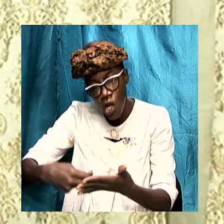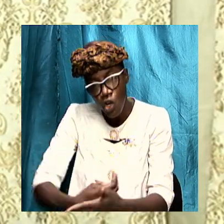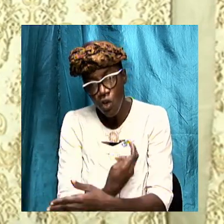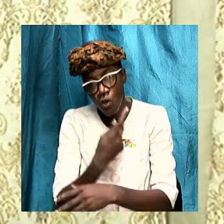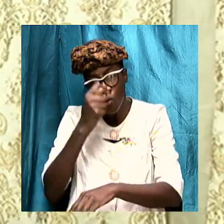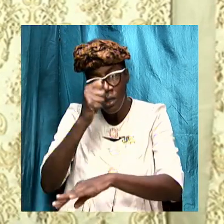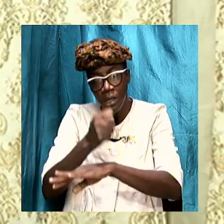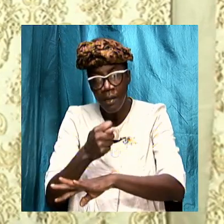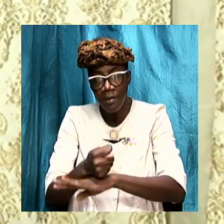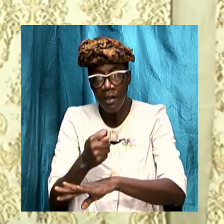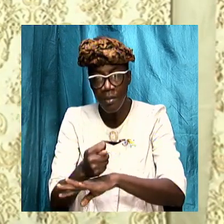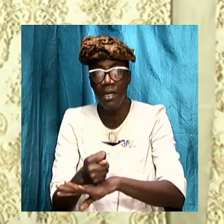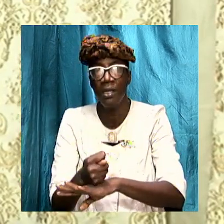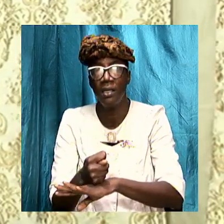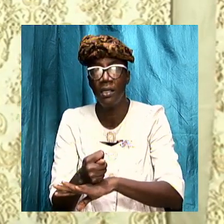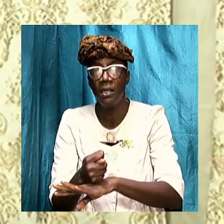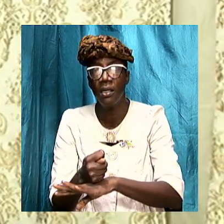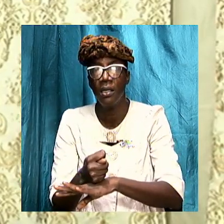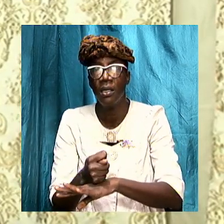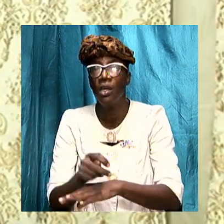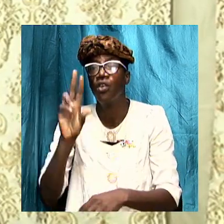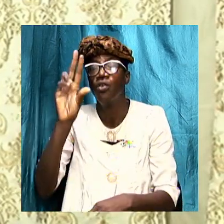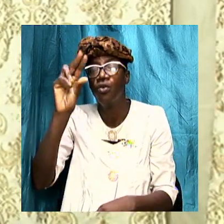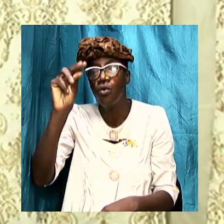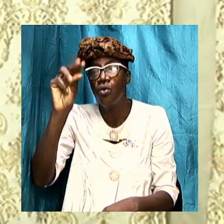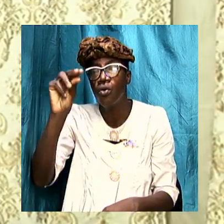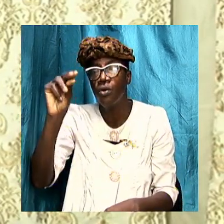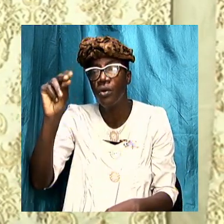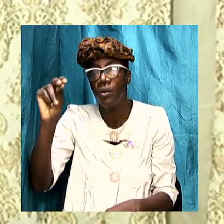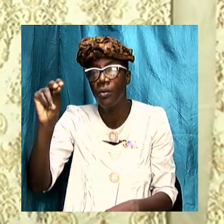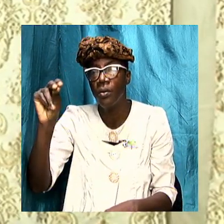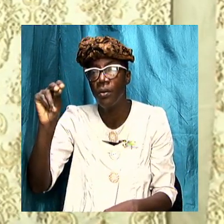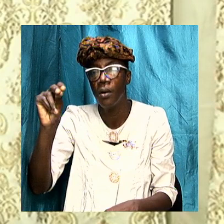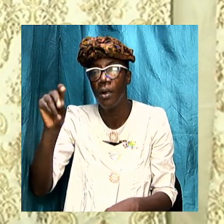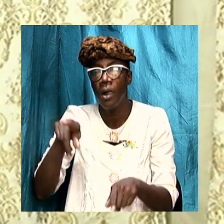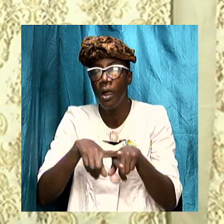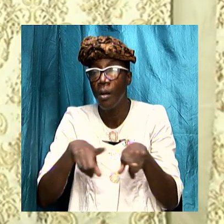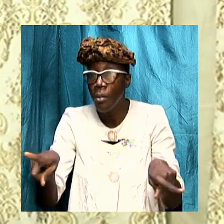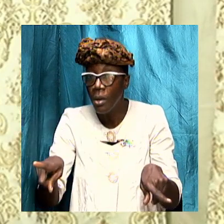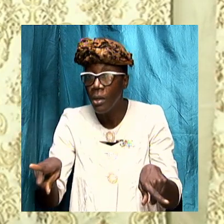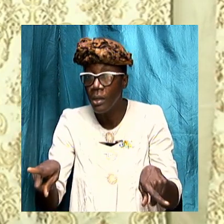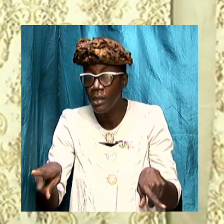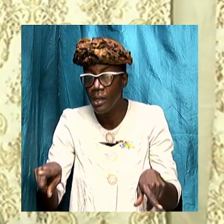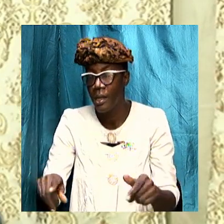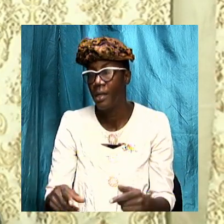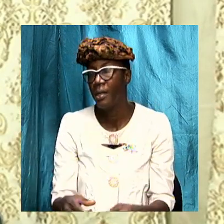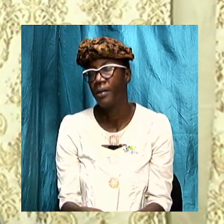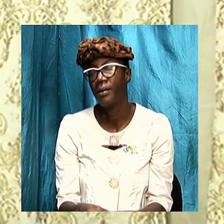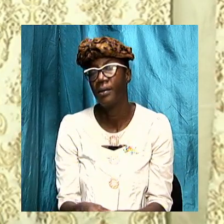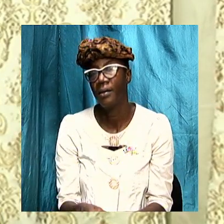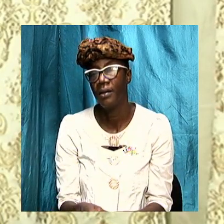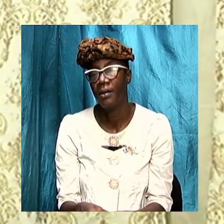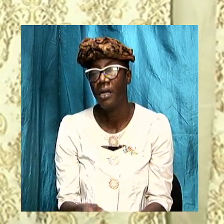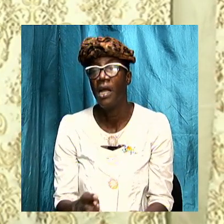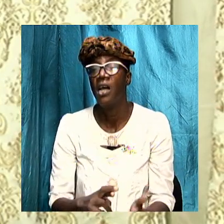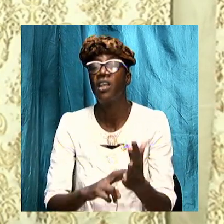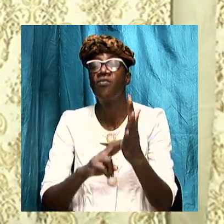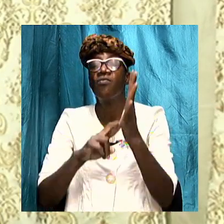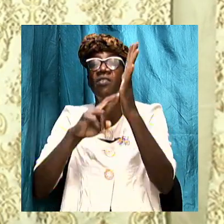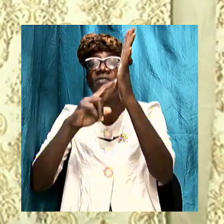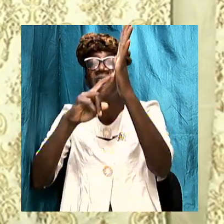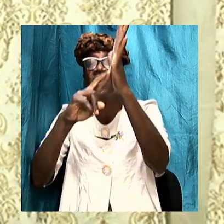of John the Divine no no no no it is on the contrary the revelation